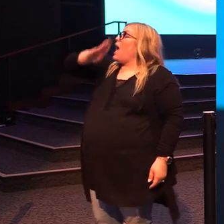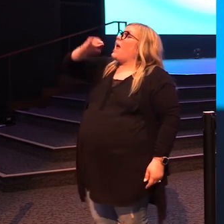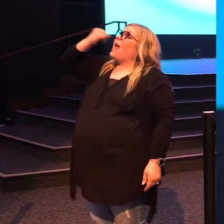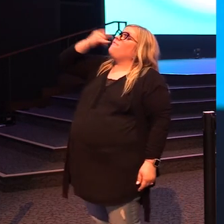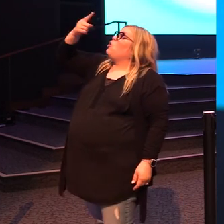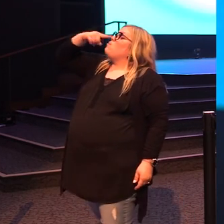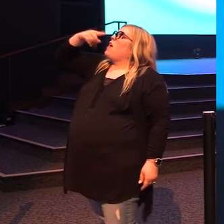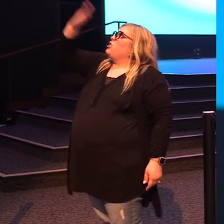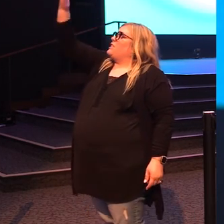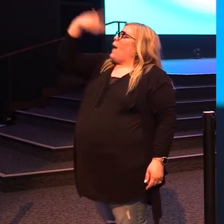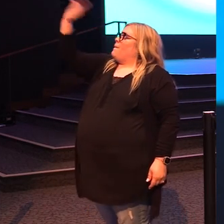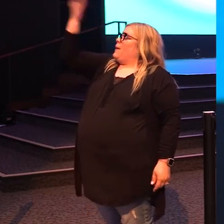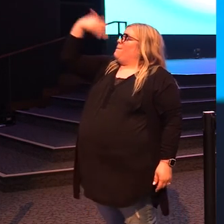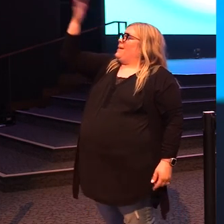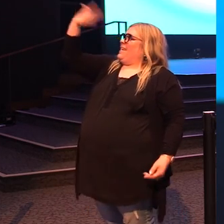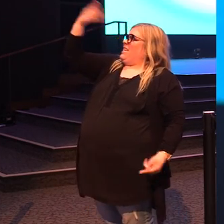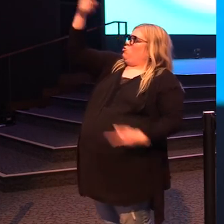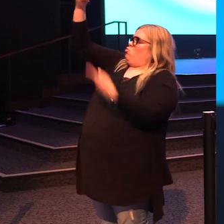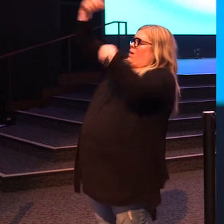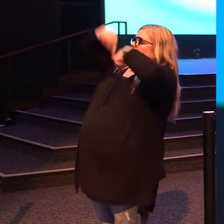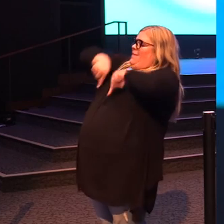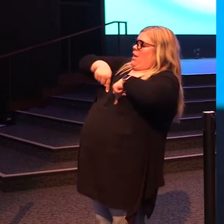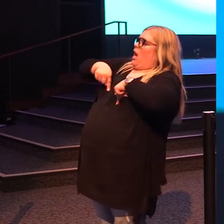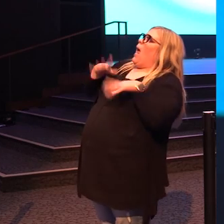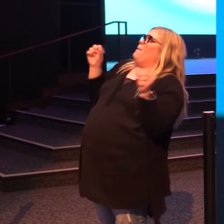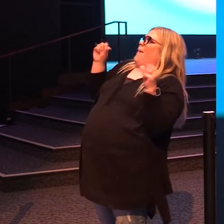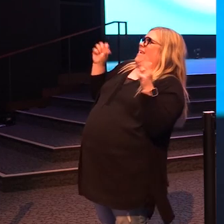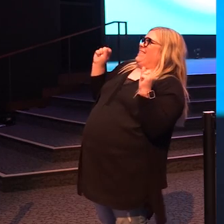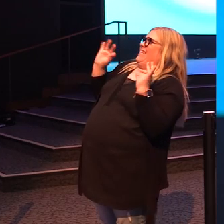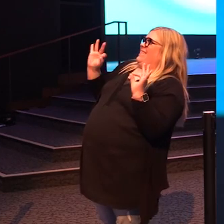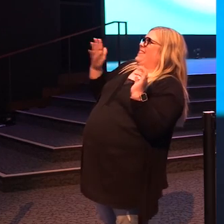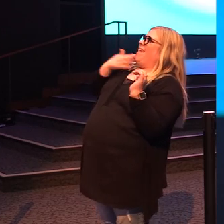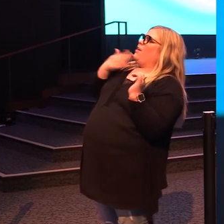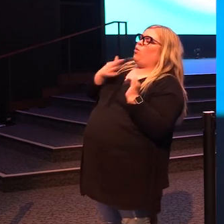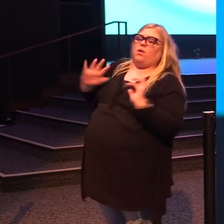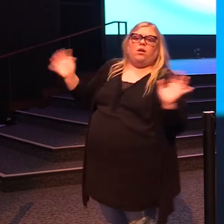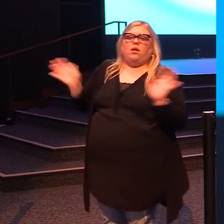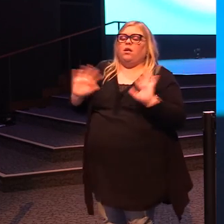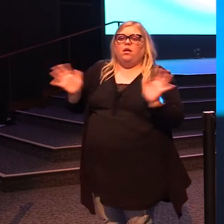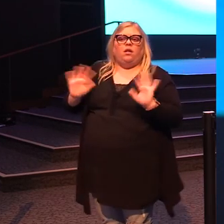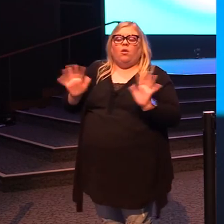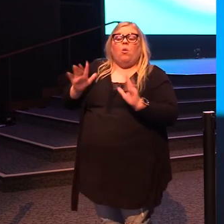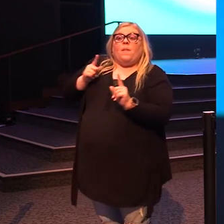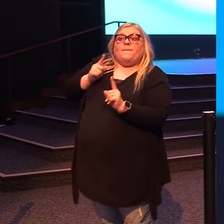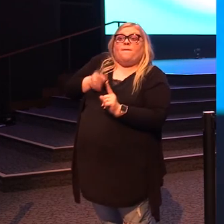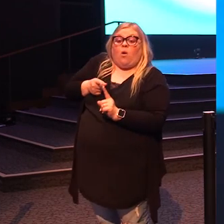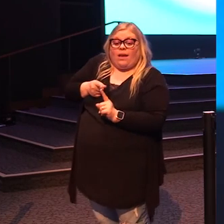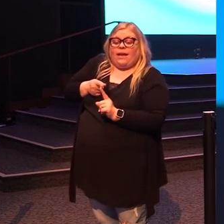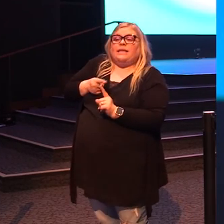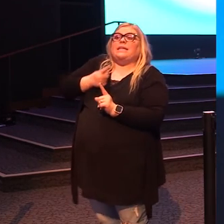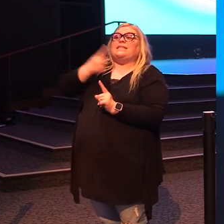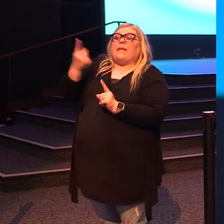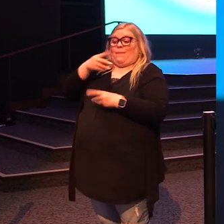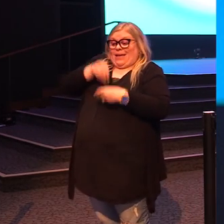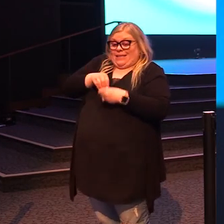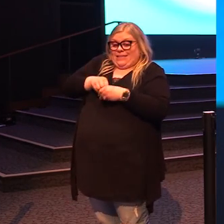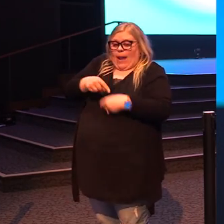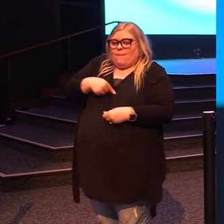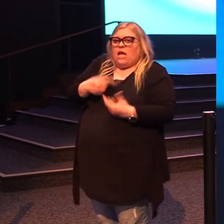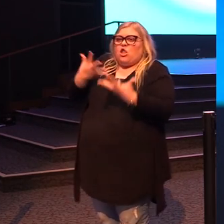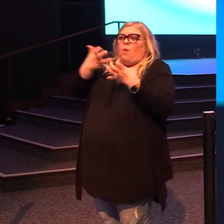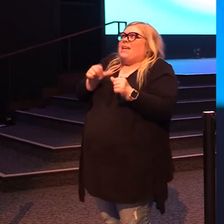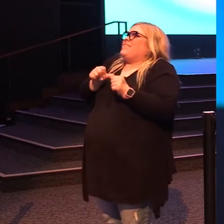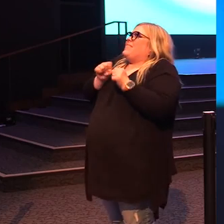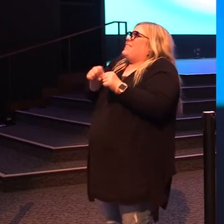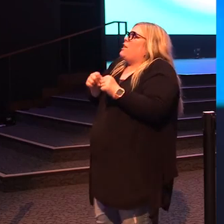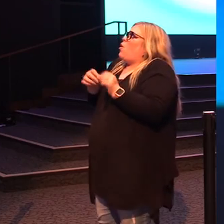just draw near to me and my boat, that would be amazing. No, the idea is that there's something inside you that wants